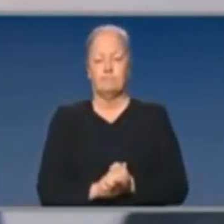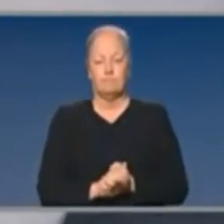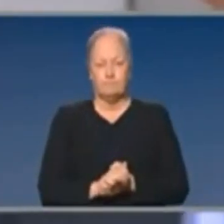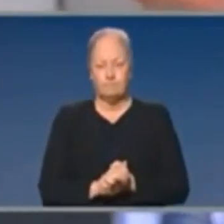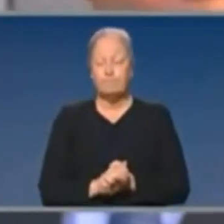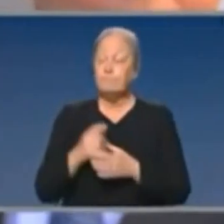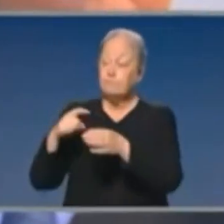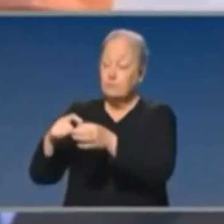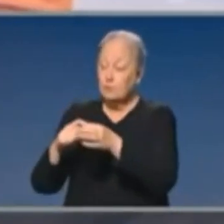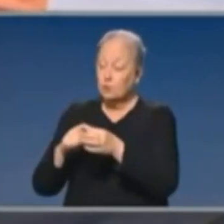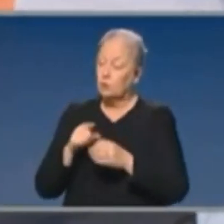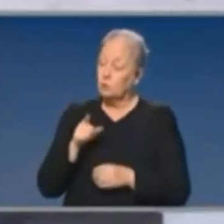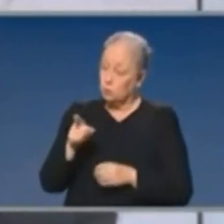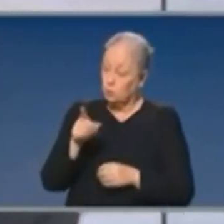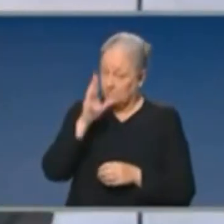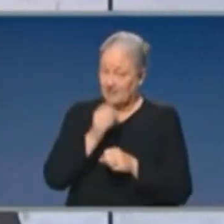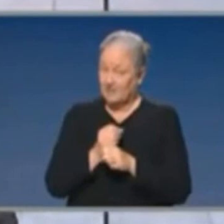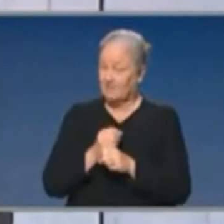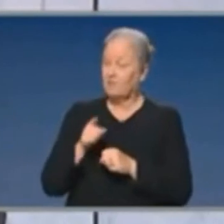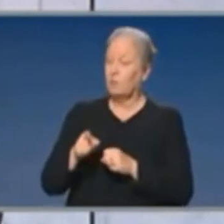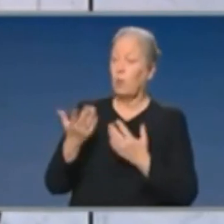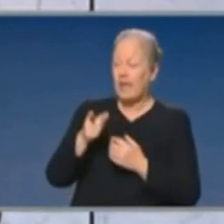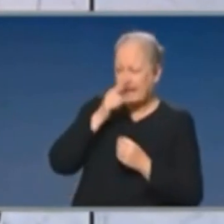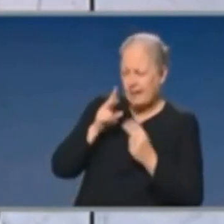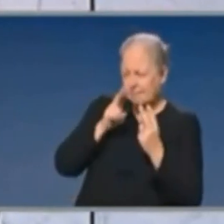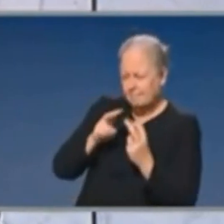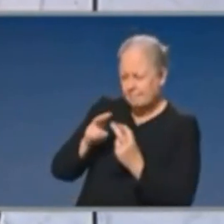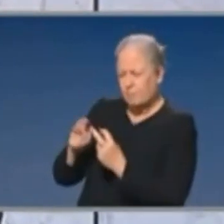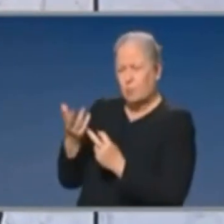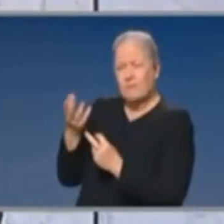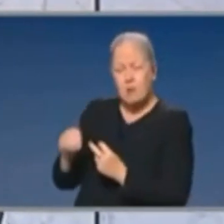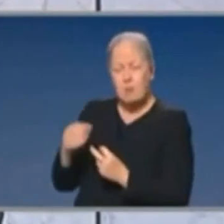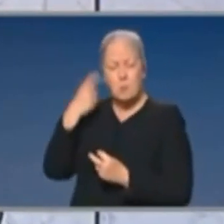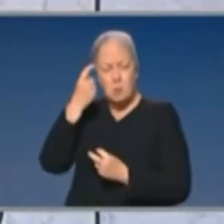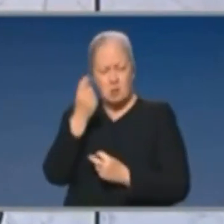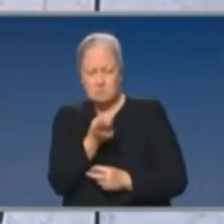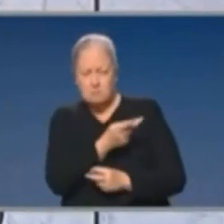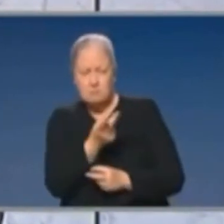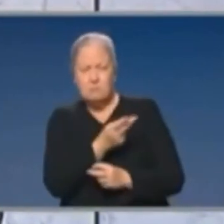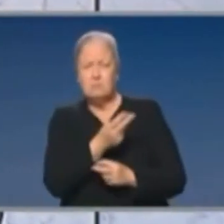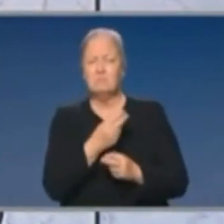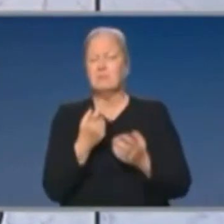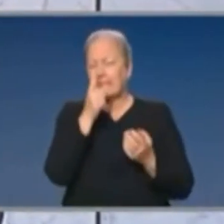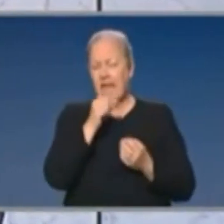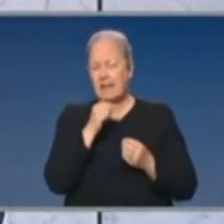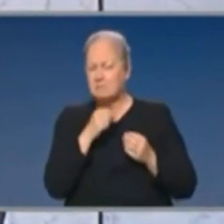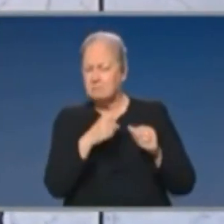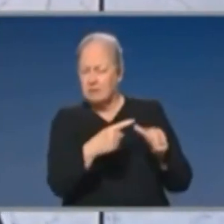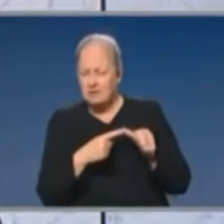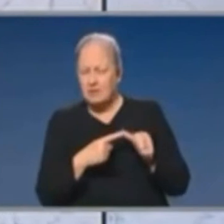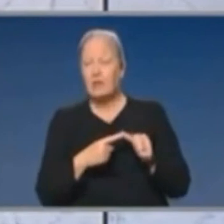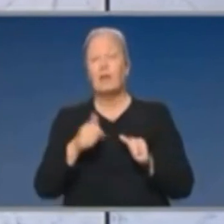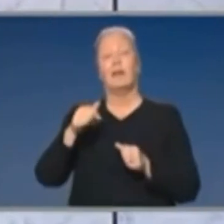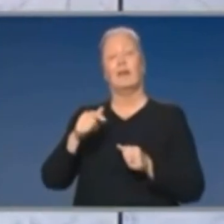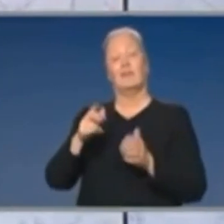it stands now, do you believe that Victoria's contact tracing system can prevent a relapse, maybe for Minister Hunt and Professor Murphy as well? Given that the